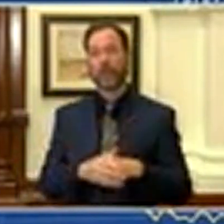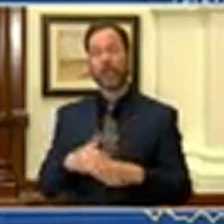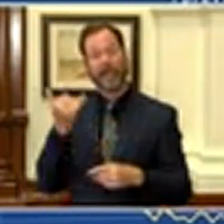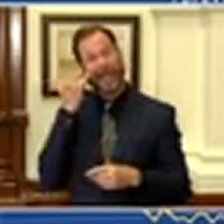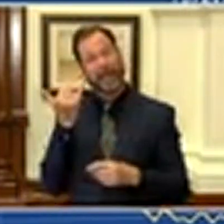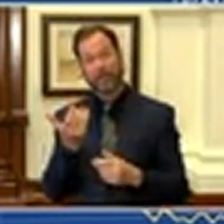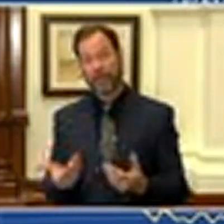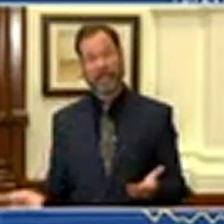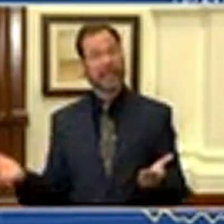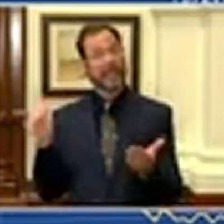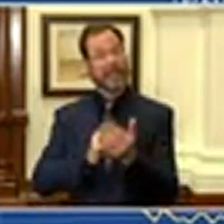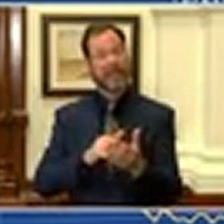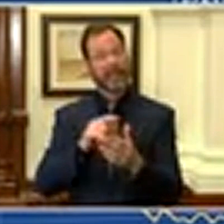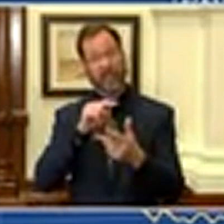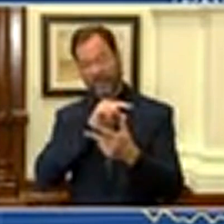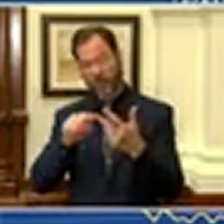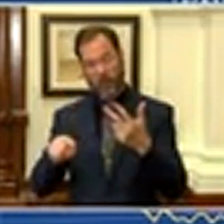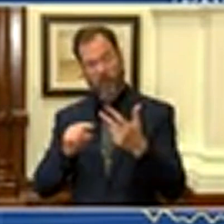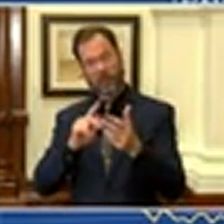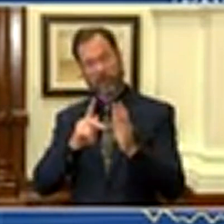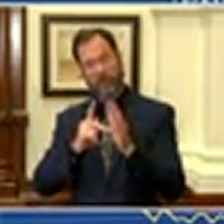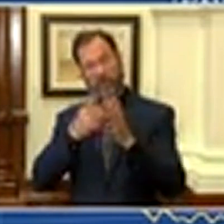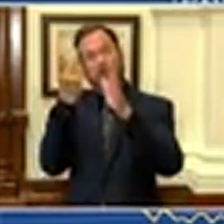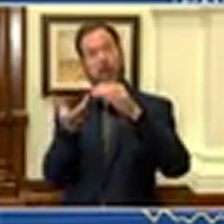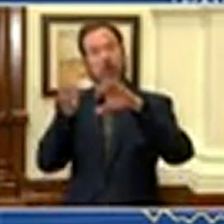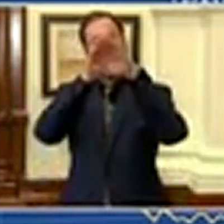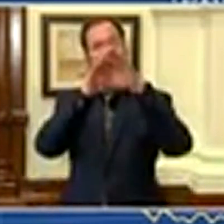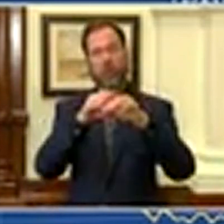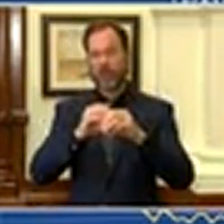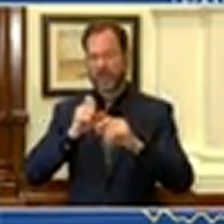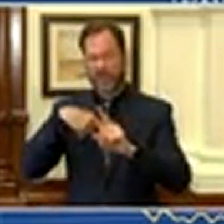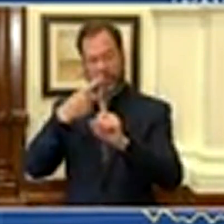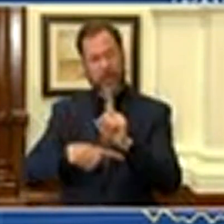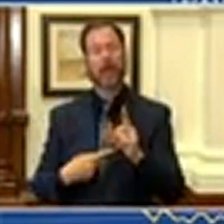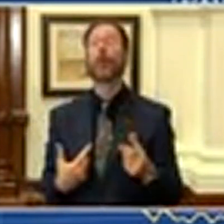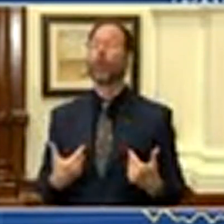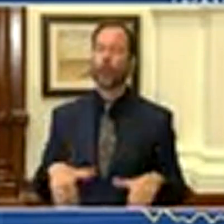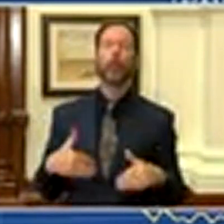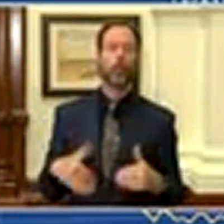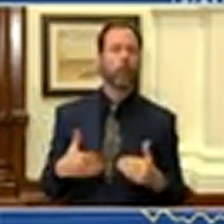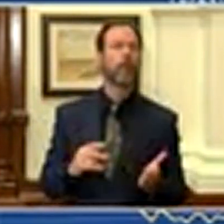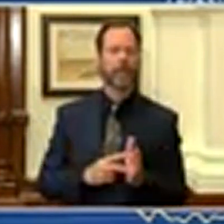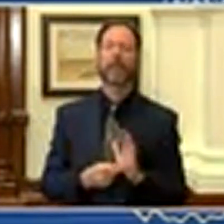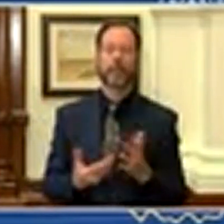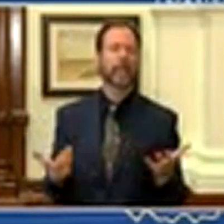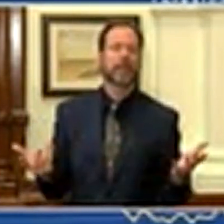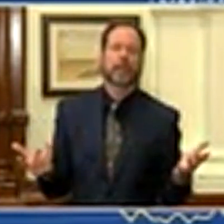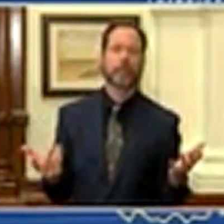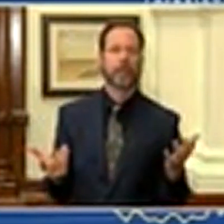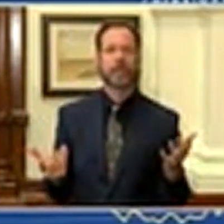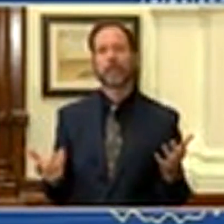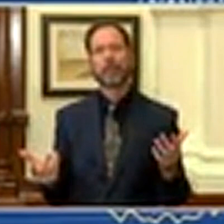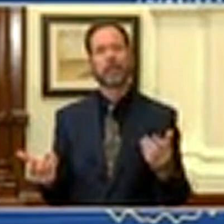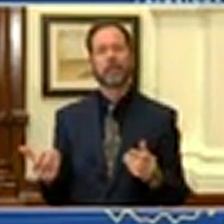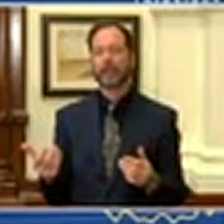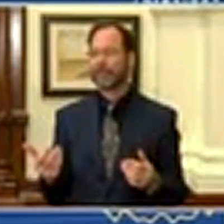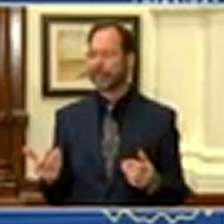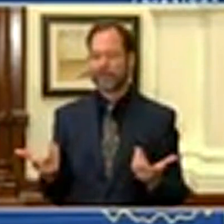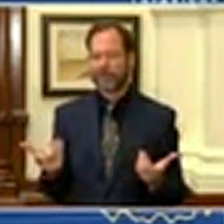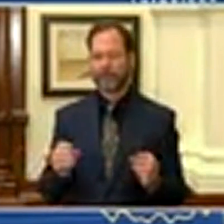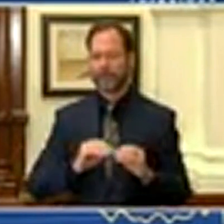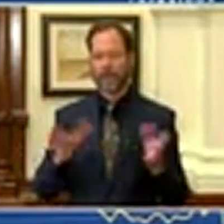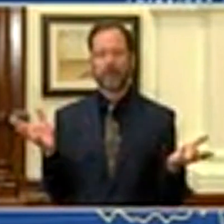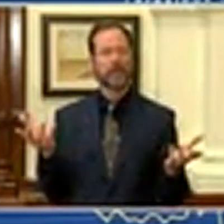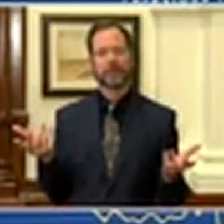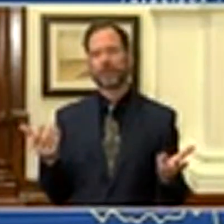another doubling of those numbers over the next month, that would mean that we are in an